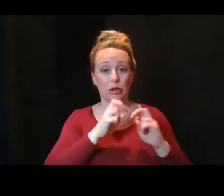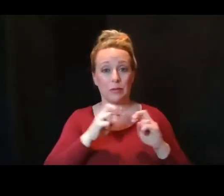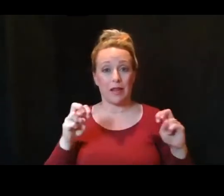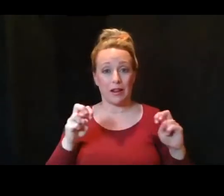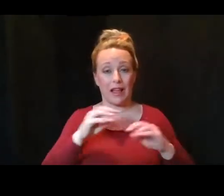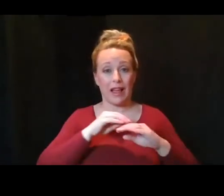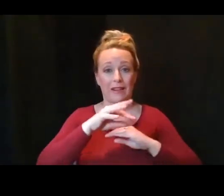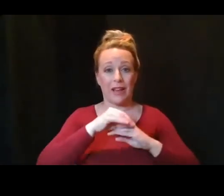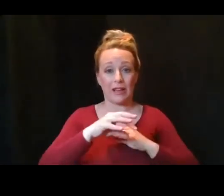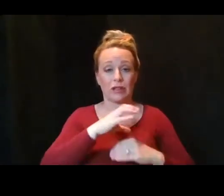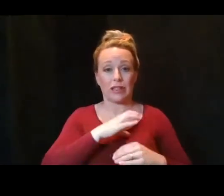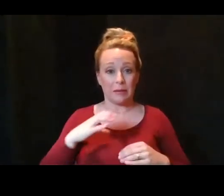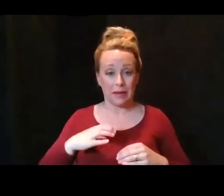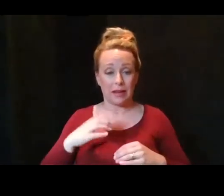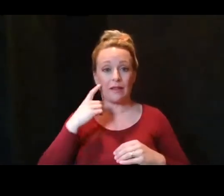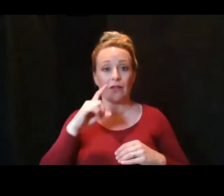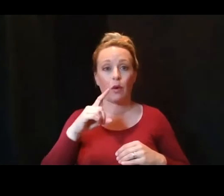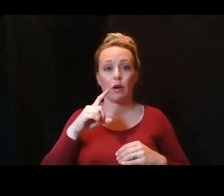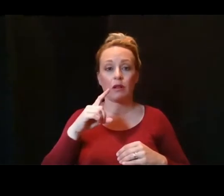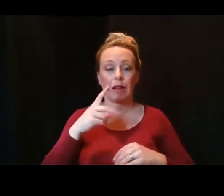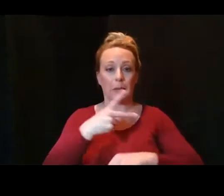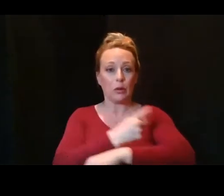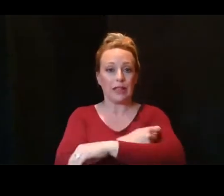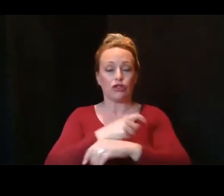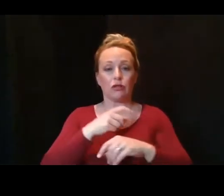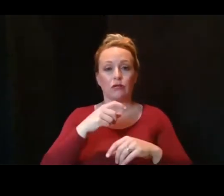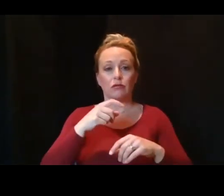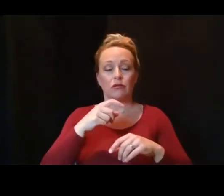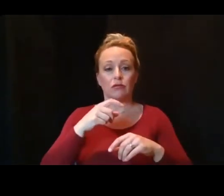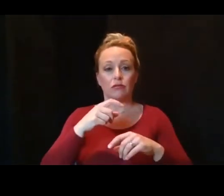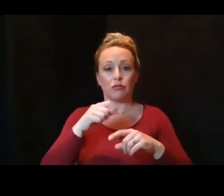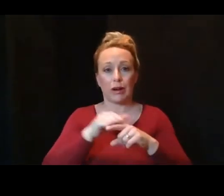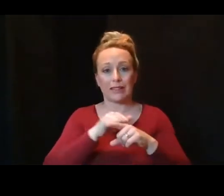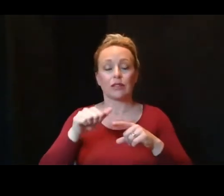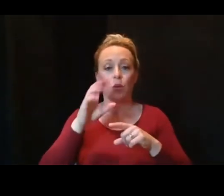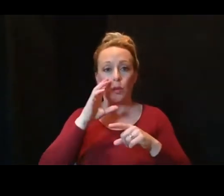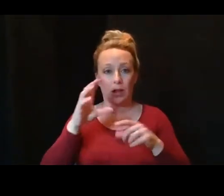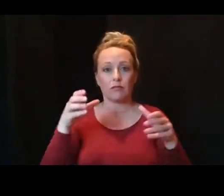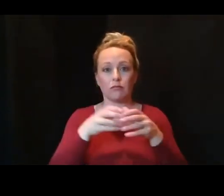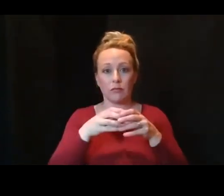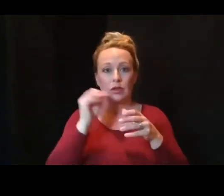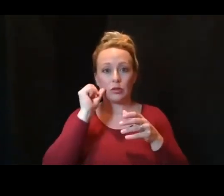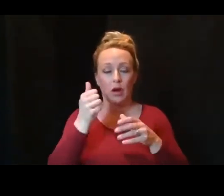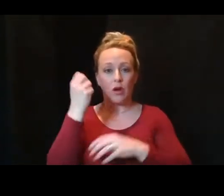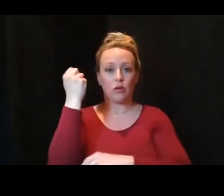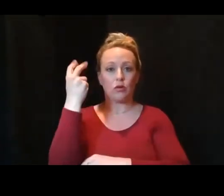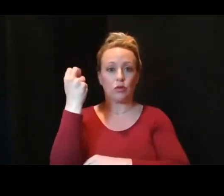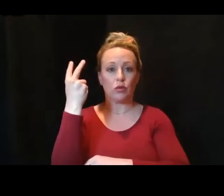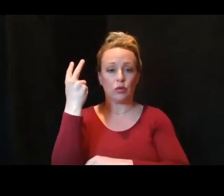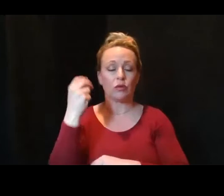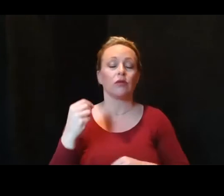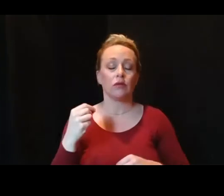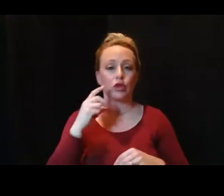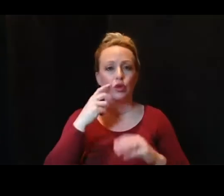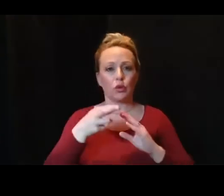Committee on Immunization Practices, will meet an emergency session tomorrow at noon local time to